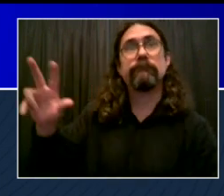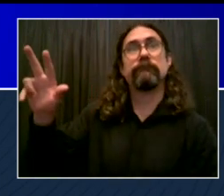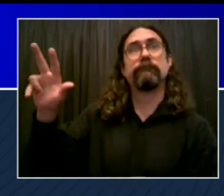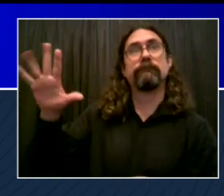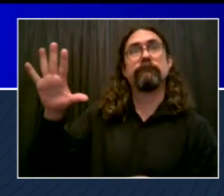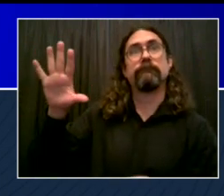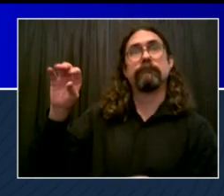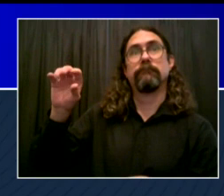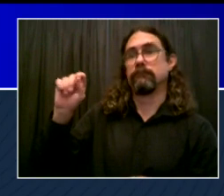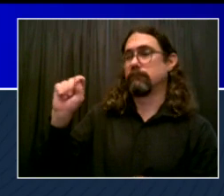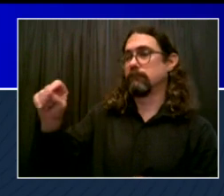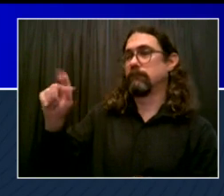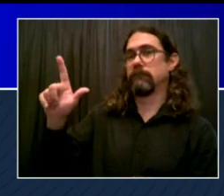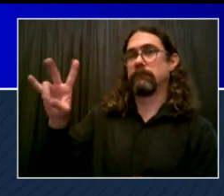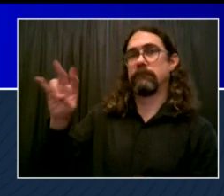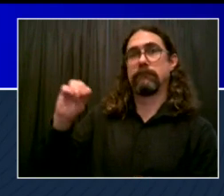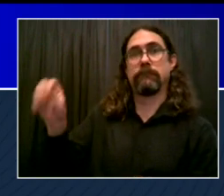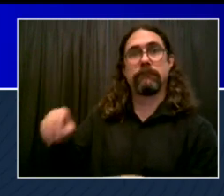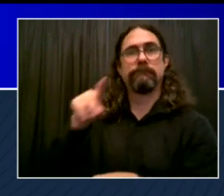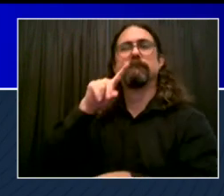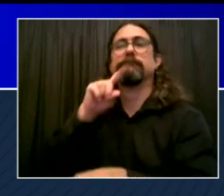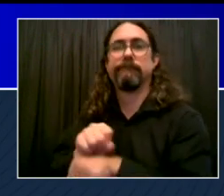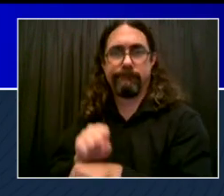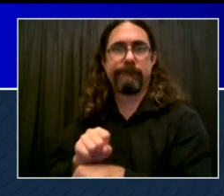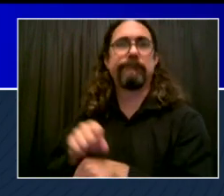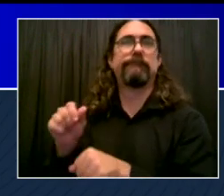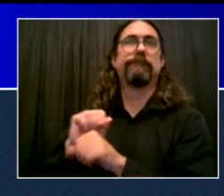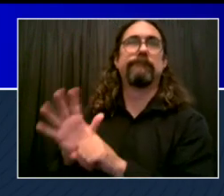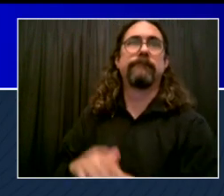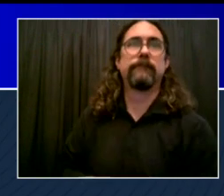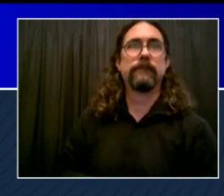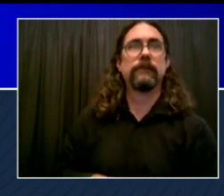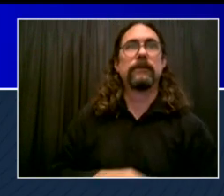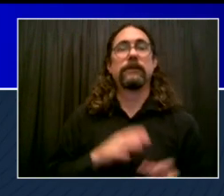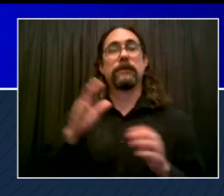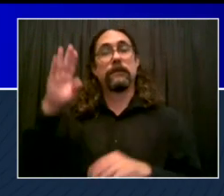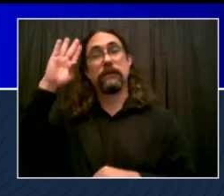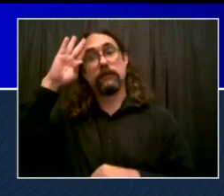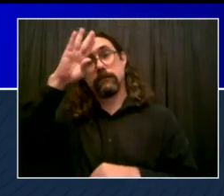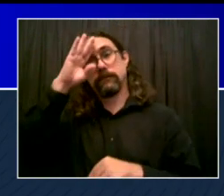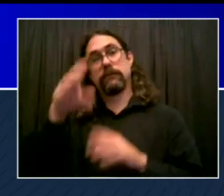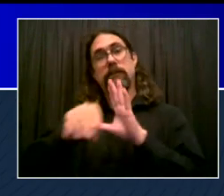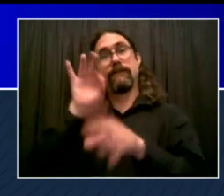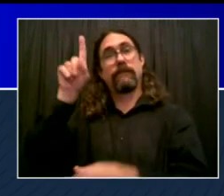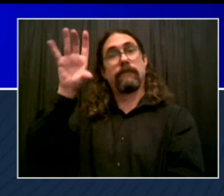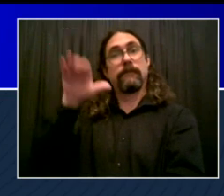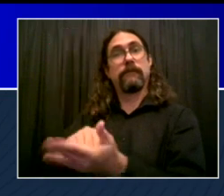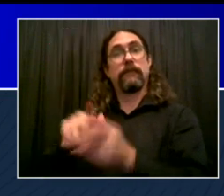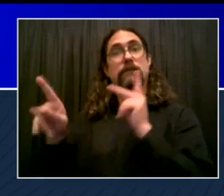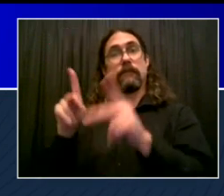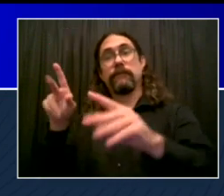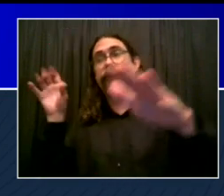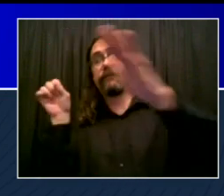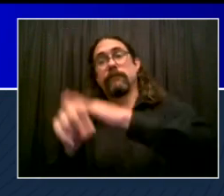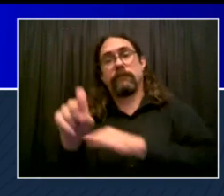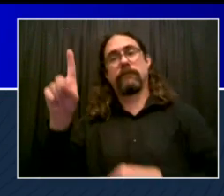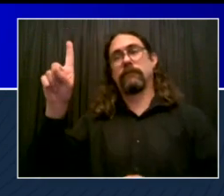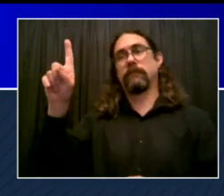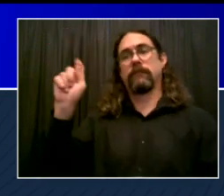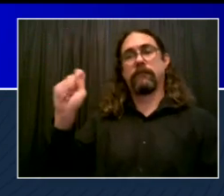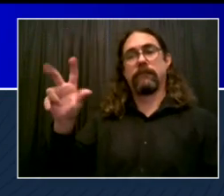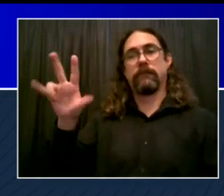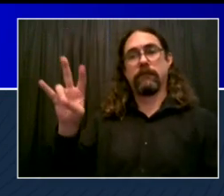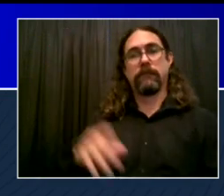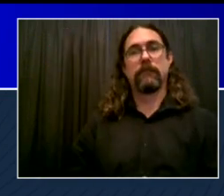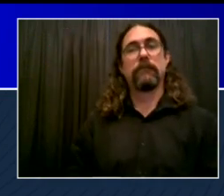Hospitalization rate, 1.37 per 100,000. And then number three, new reported cases on a seven-day average. Today's report, 100,